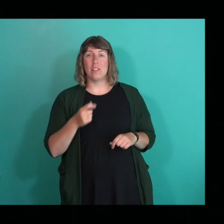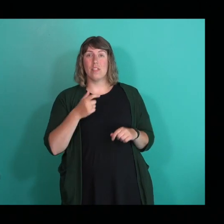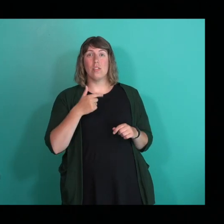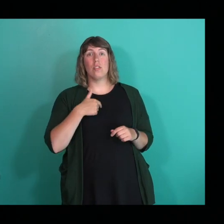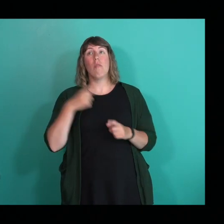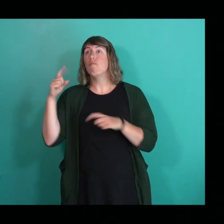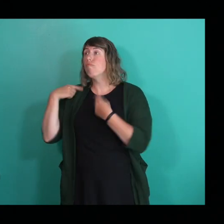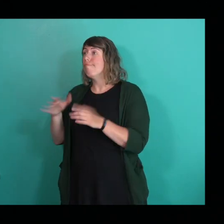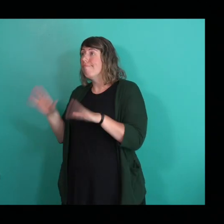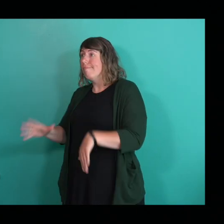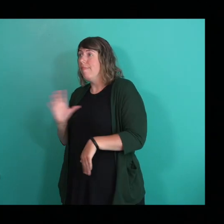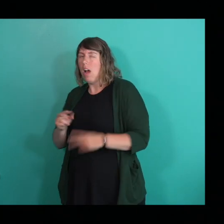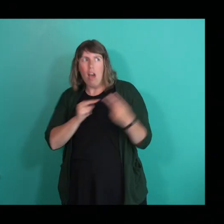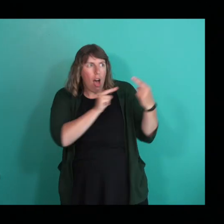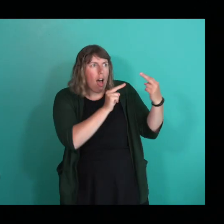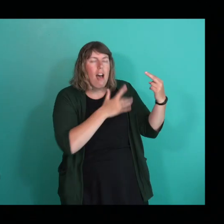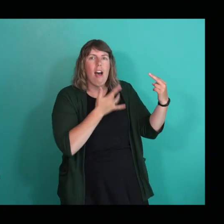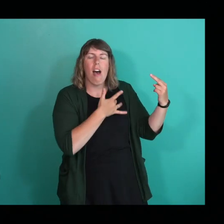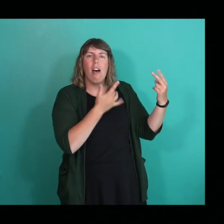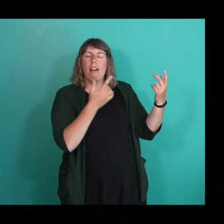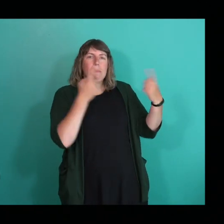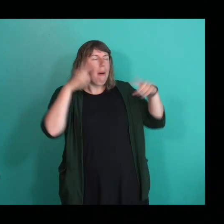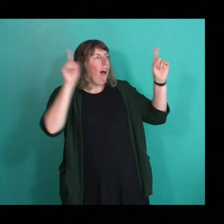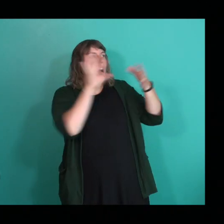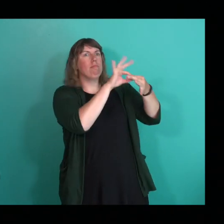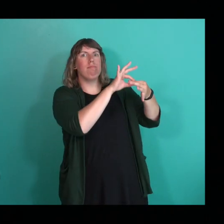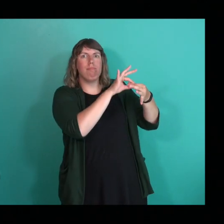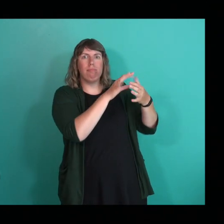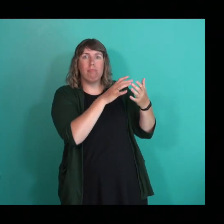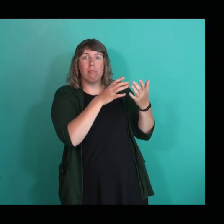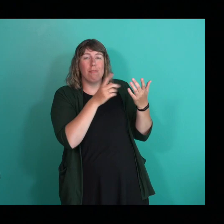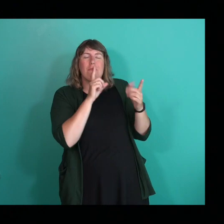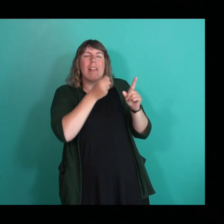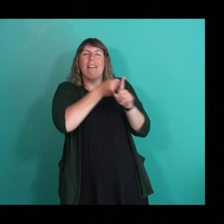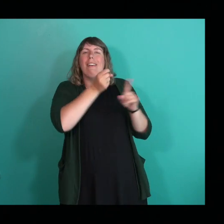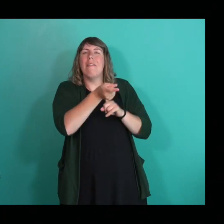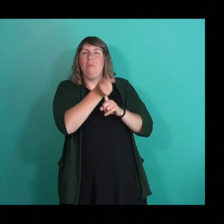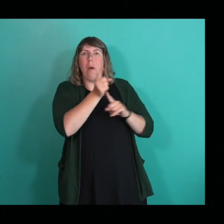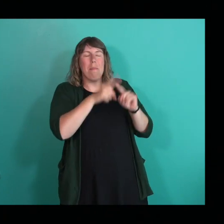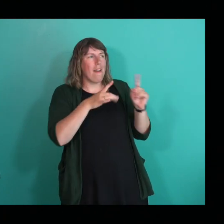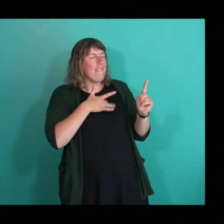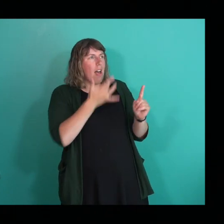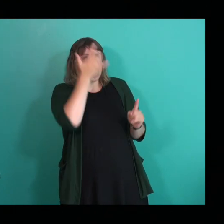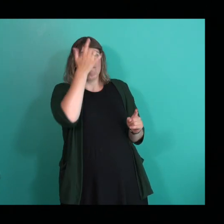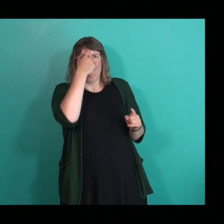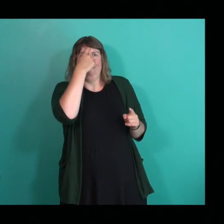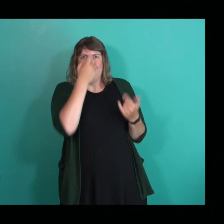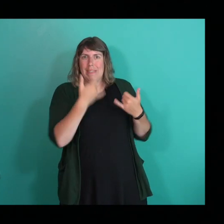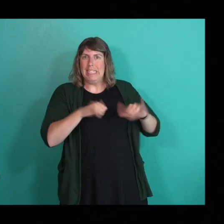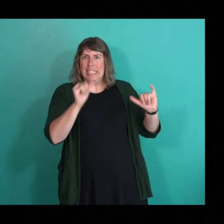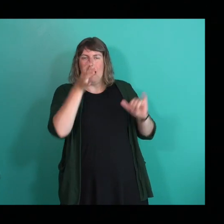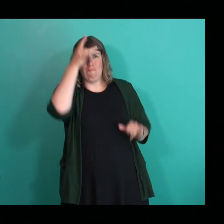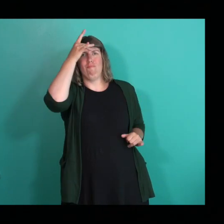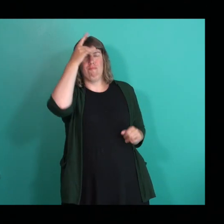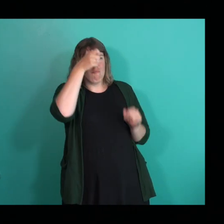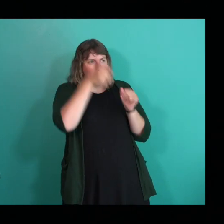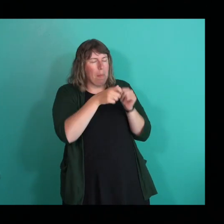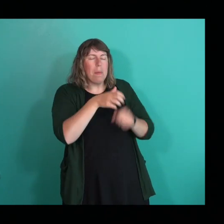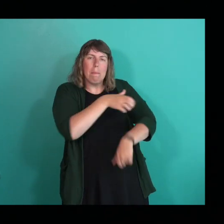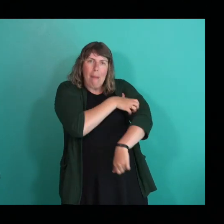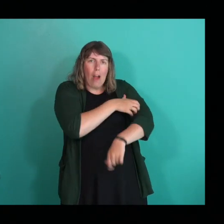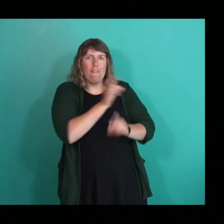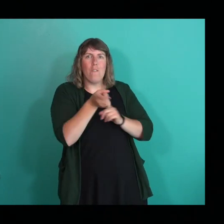see that, even though it was just like a random moment. But it was something that I still think of to this day and how powerful